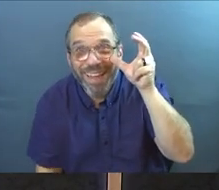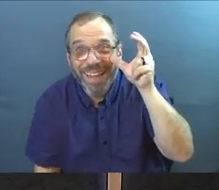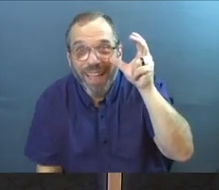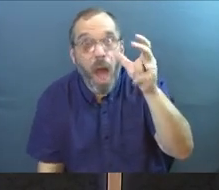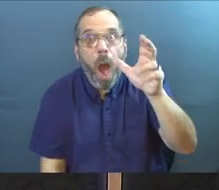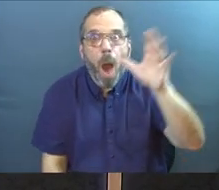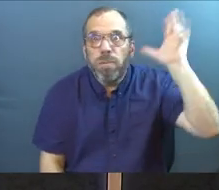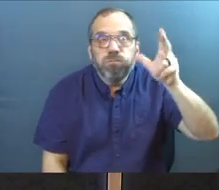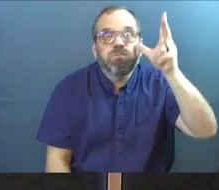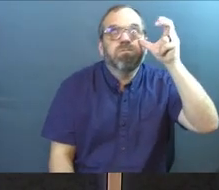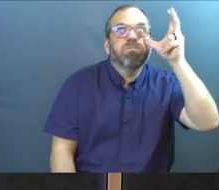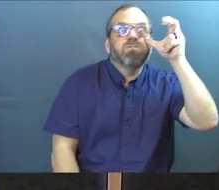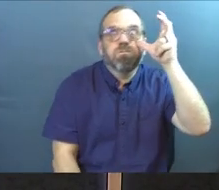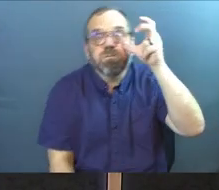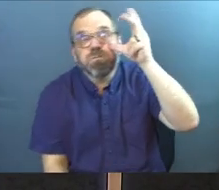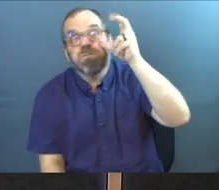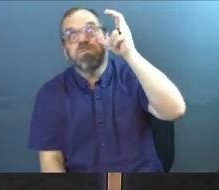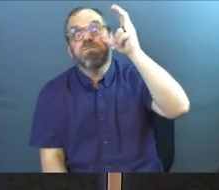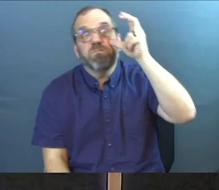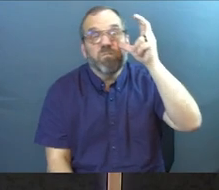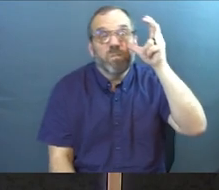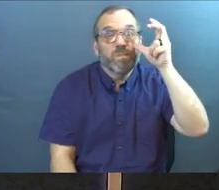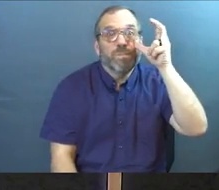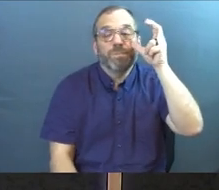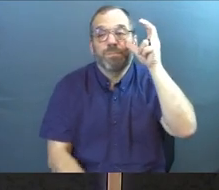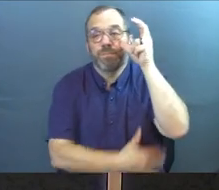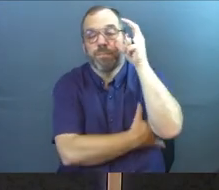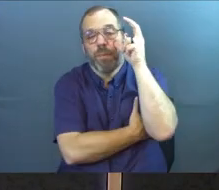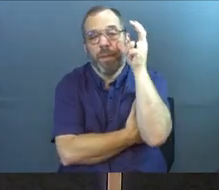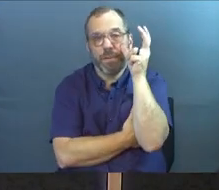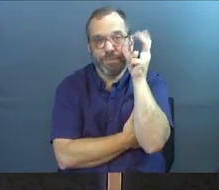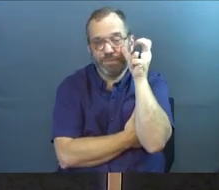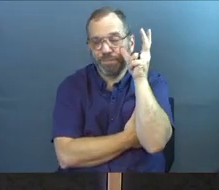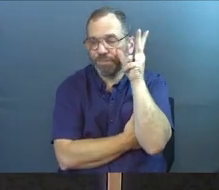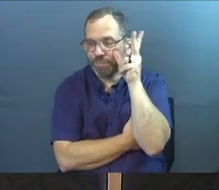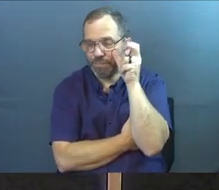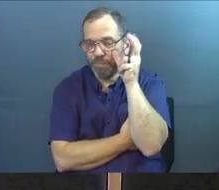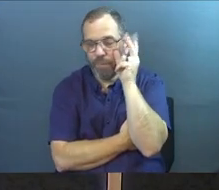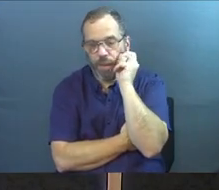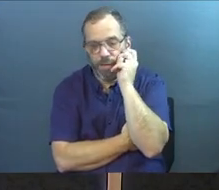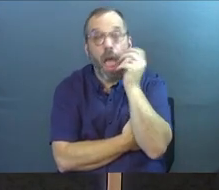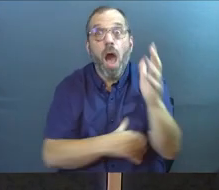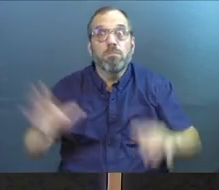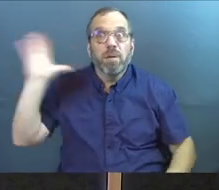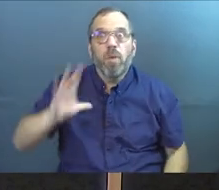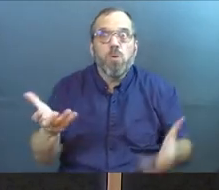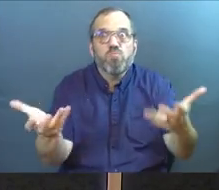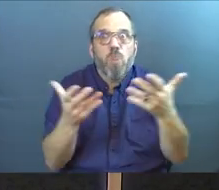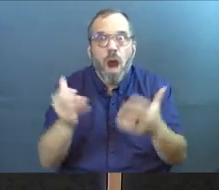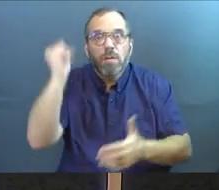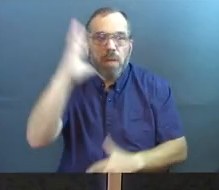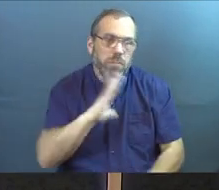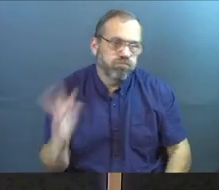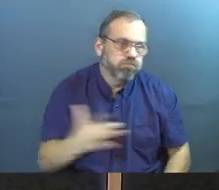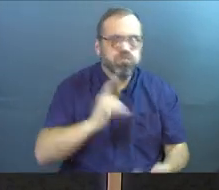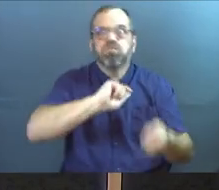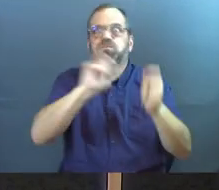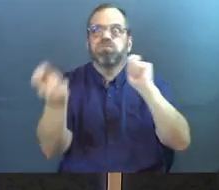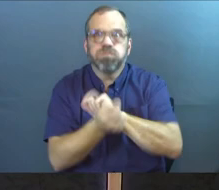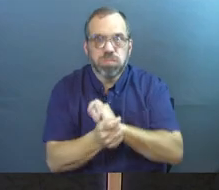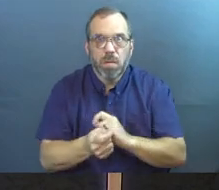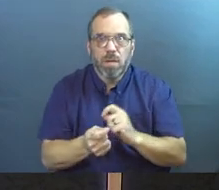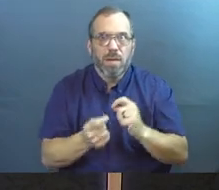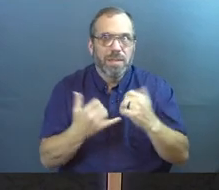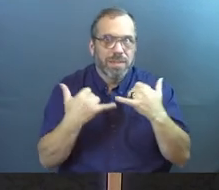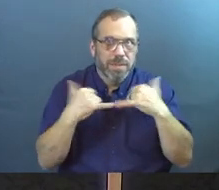Like you used to listen. You used to be excited. You used to want God to turn your life upside down.